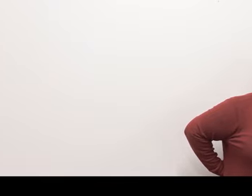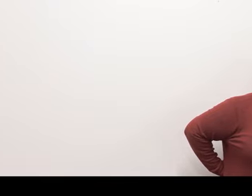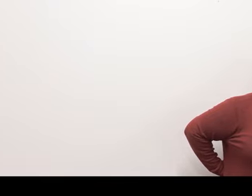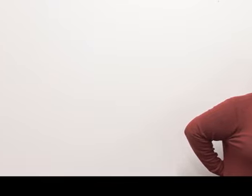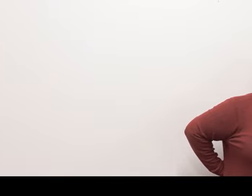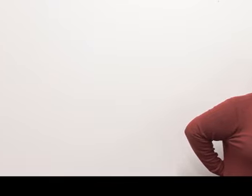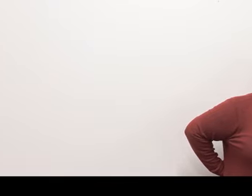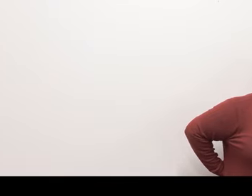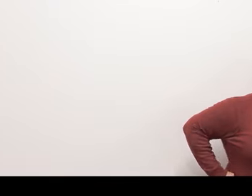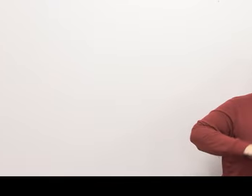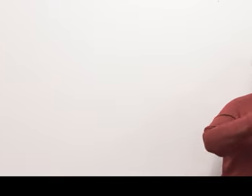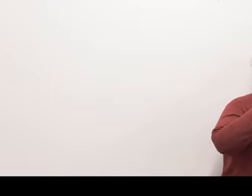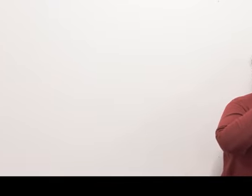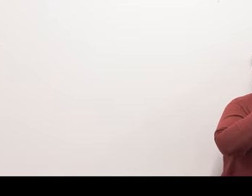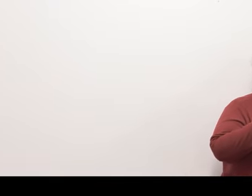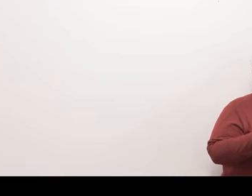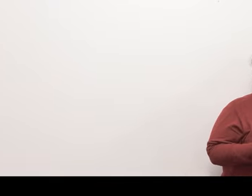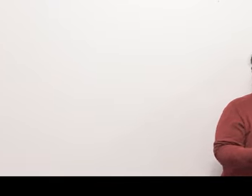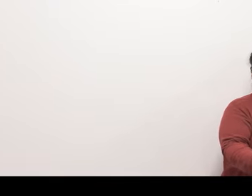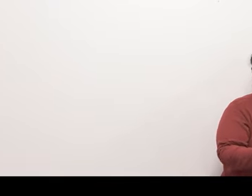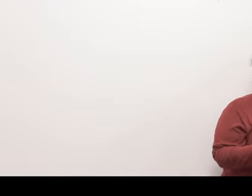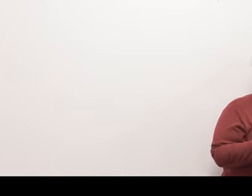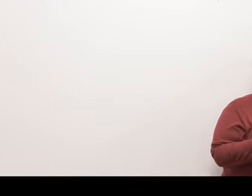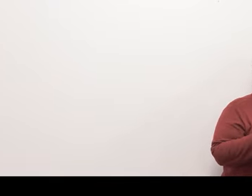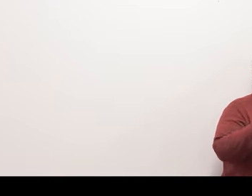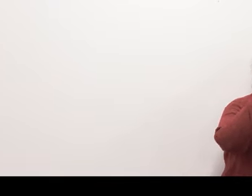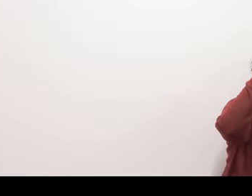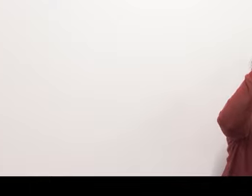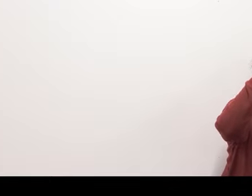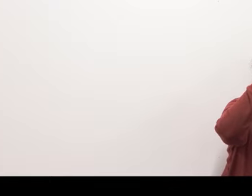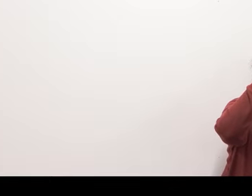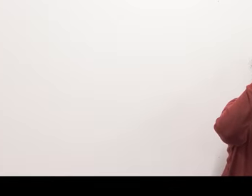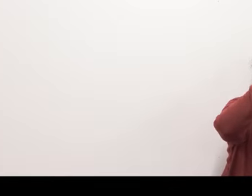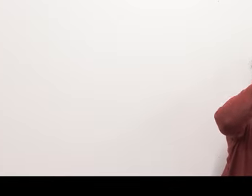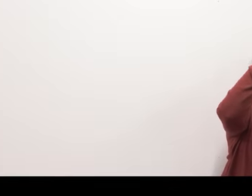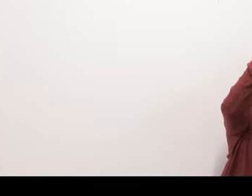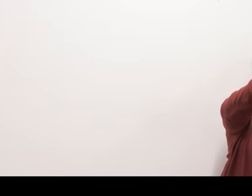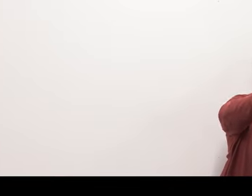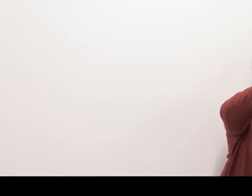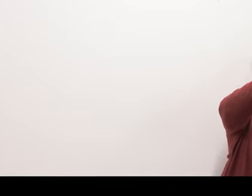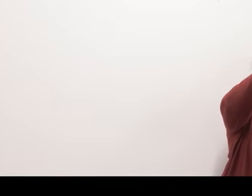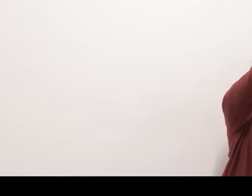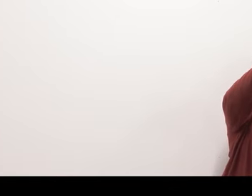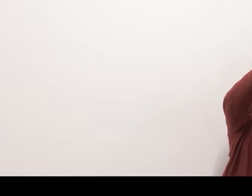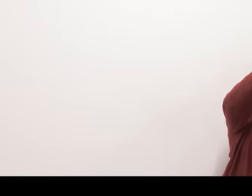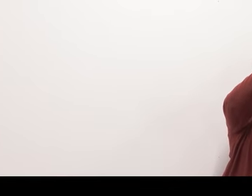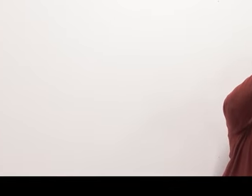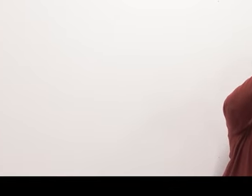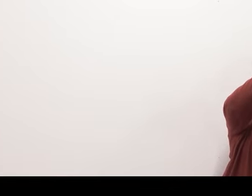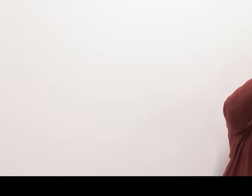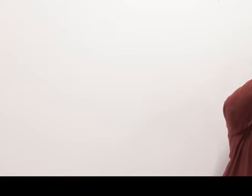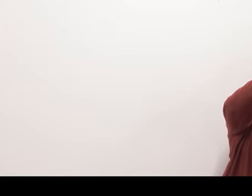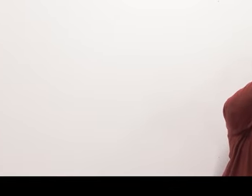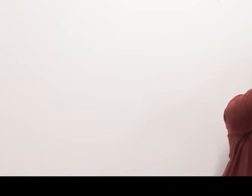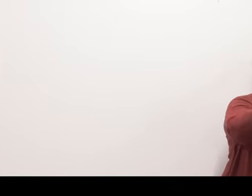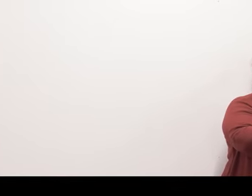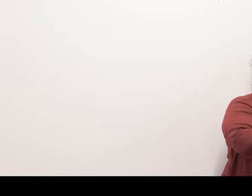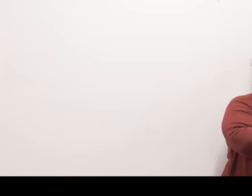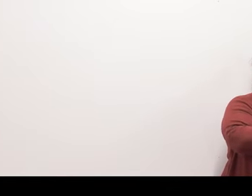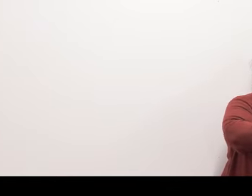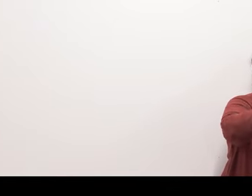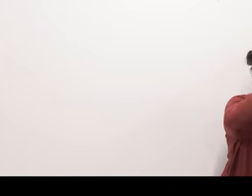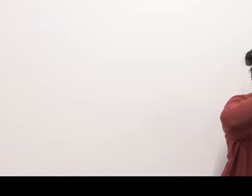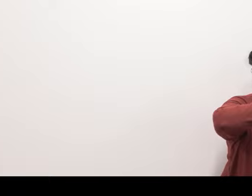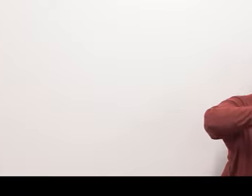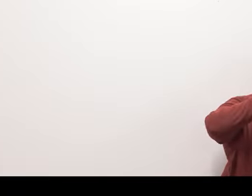super empowering knowing that, like, our community, our school, the district's really investing in us, and that everybody wants